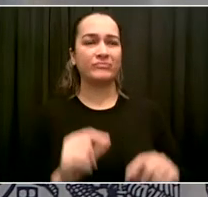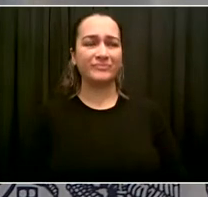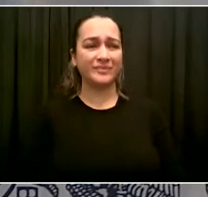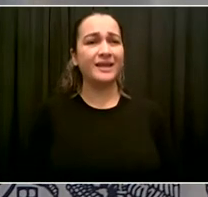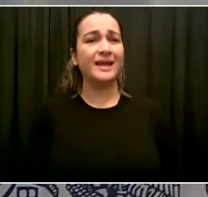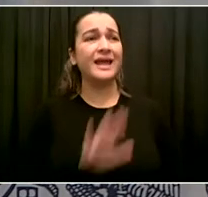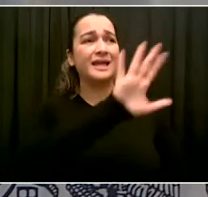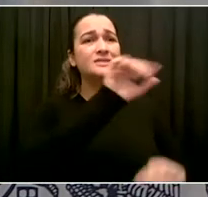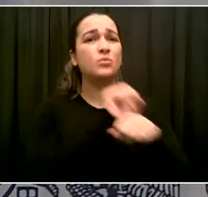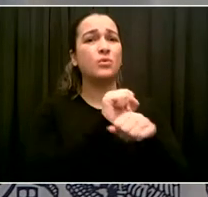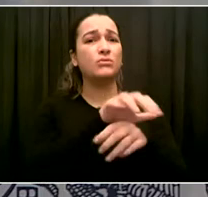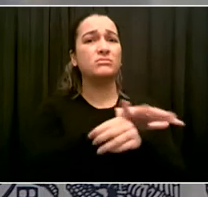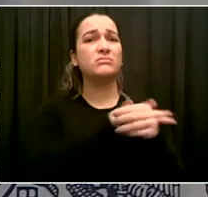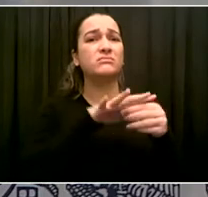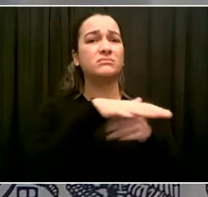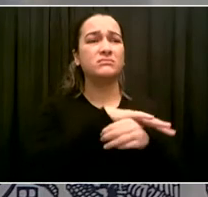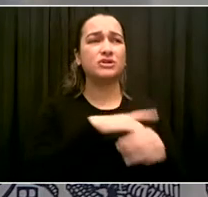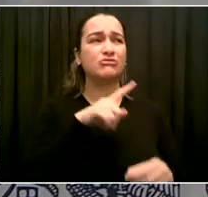was like?